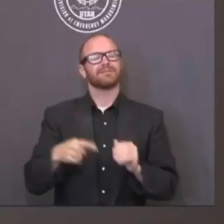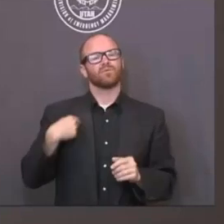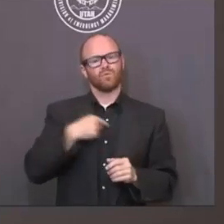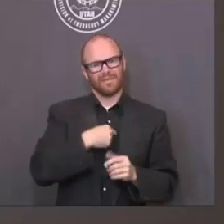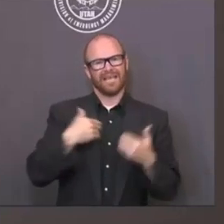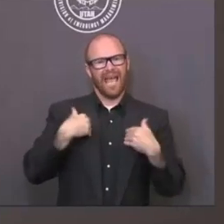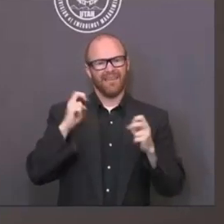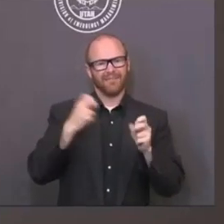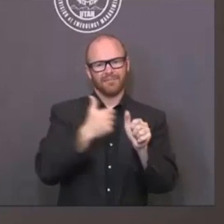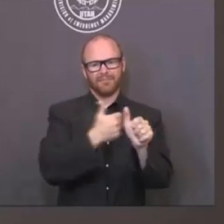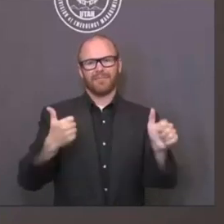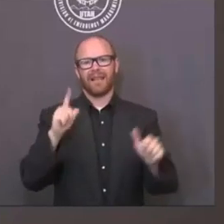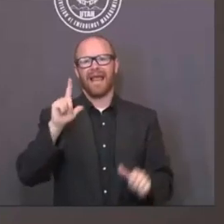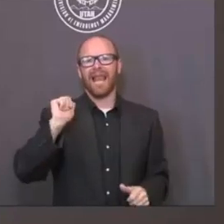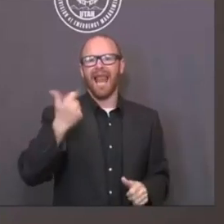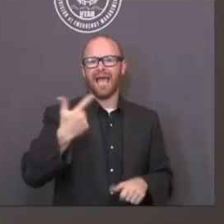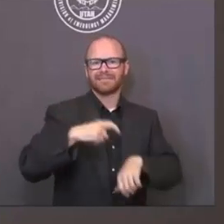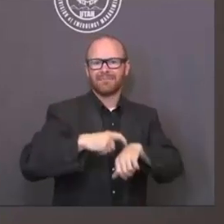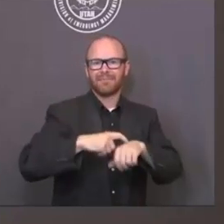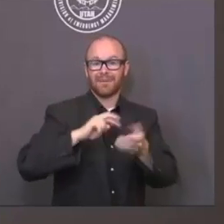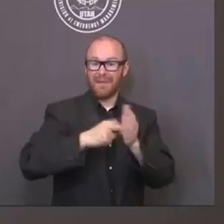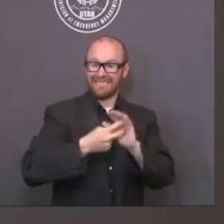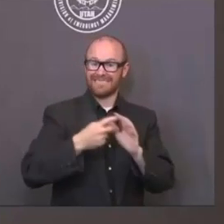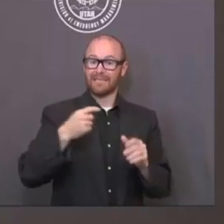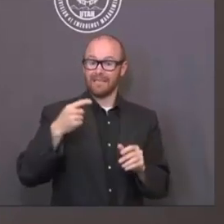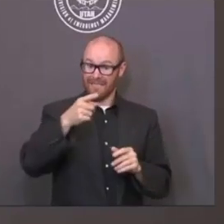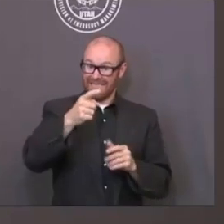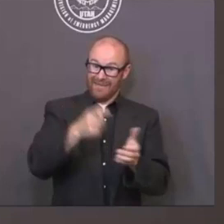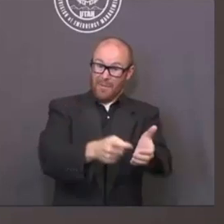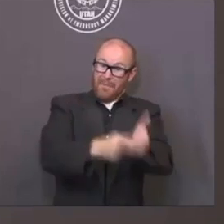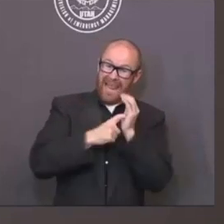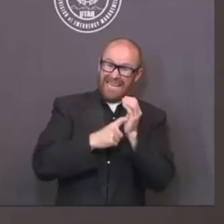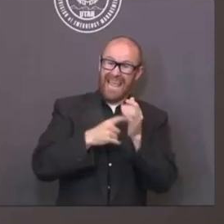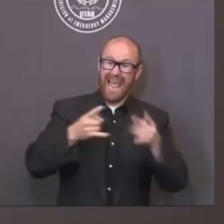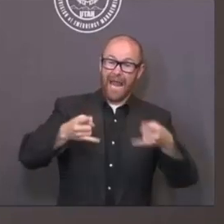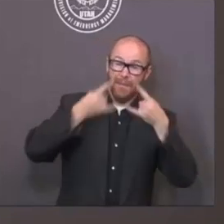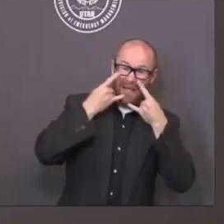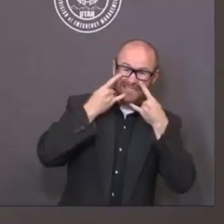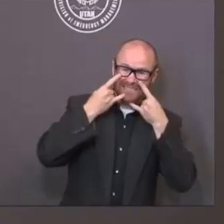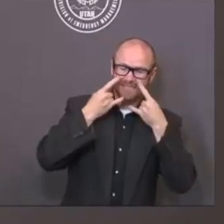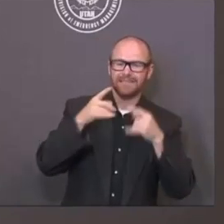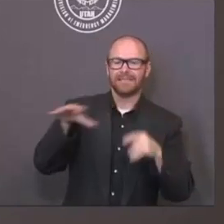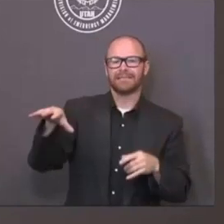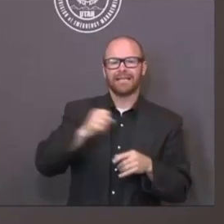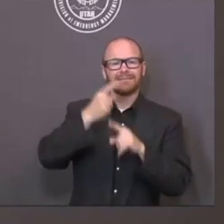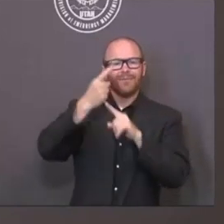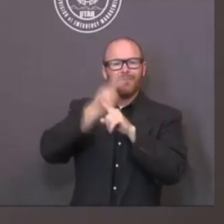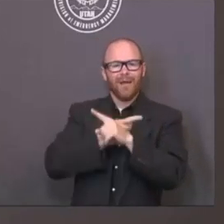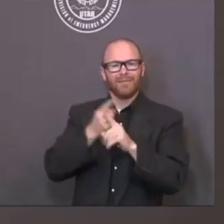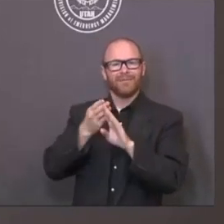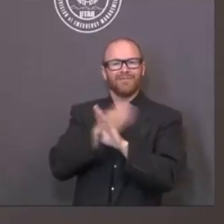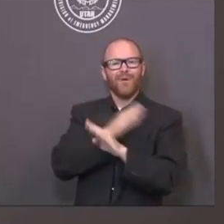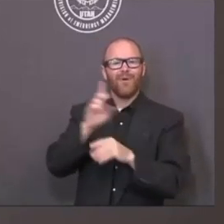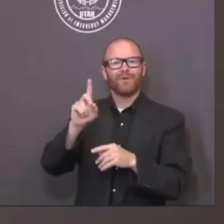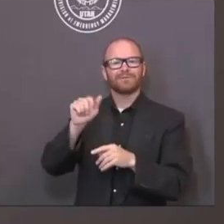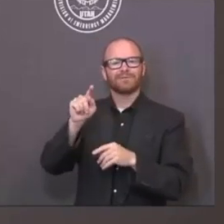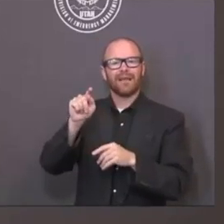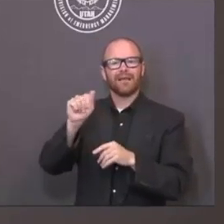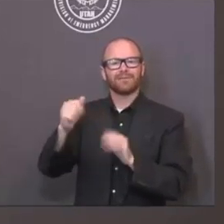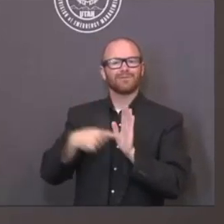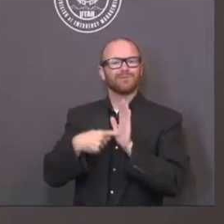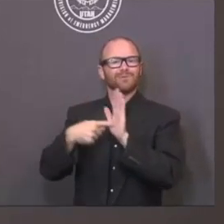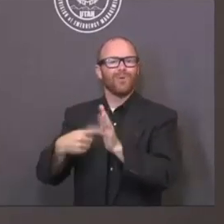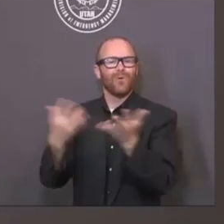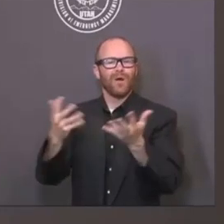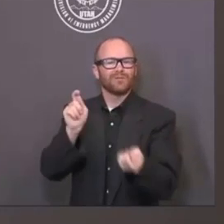hard to identify. Here's the cause and here's the effect. It takes some time to do that analysis. And sometimes it's hit and miss and sometimes the